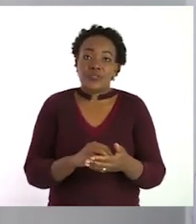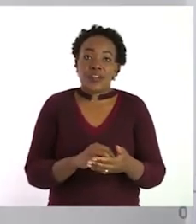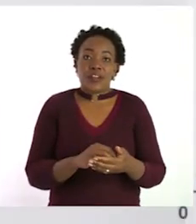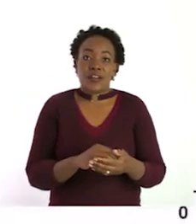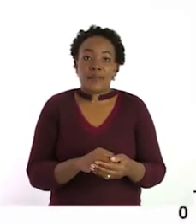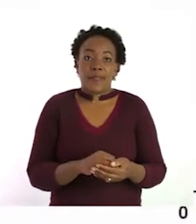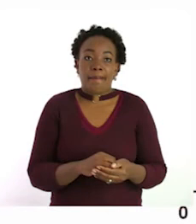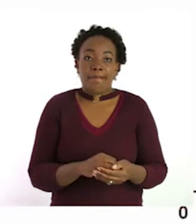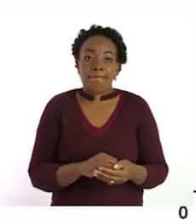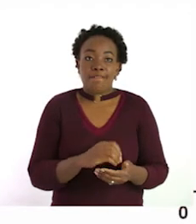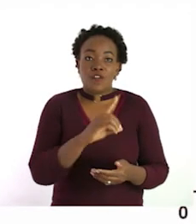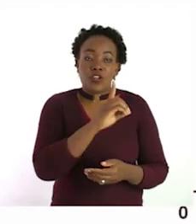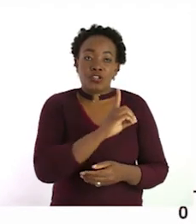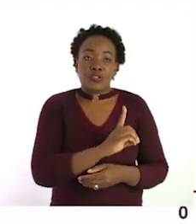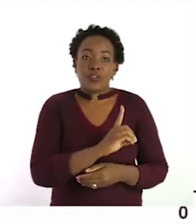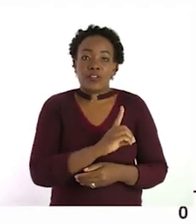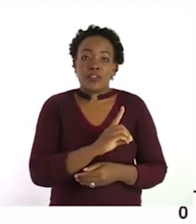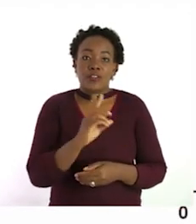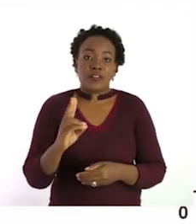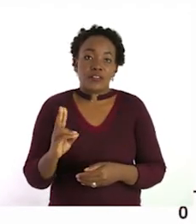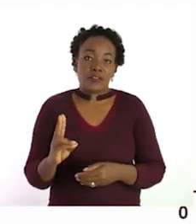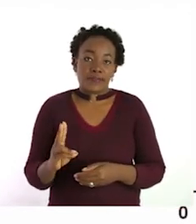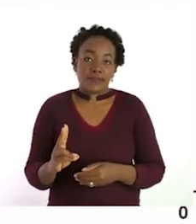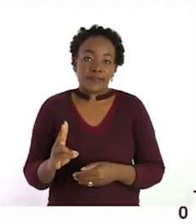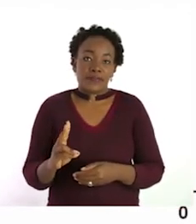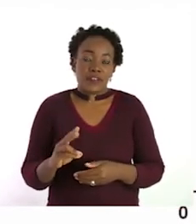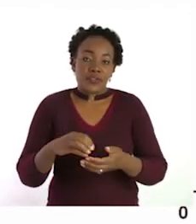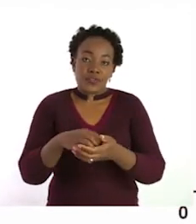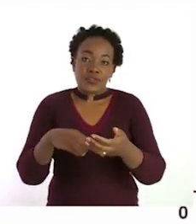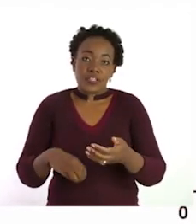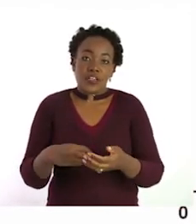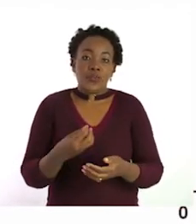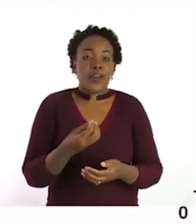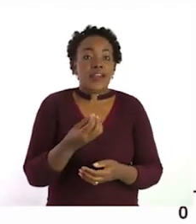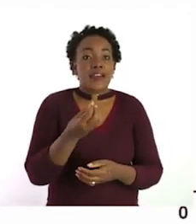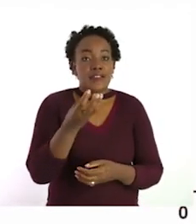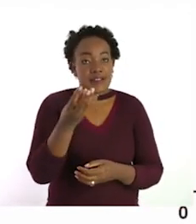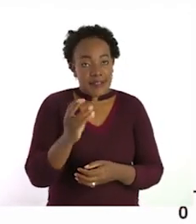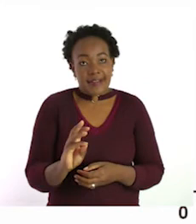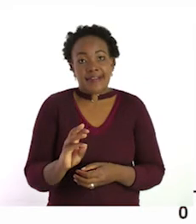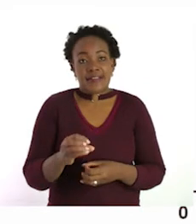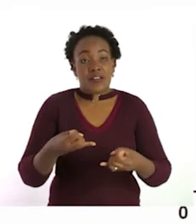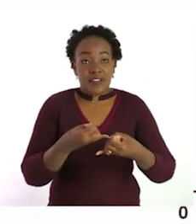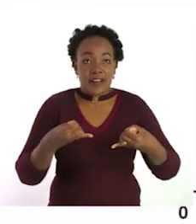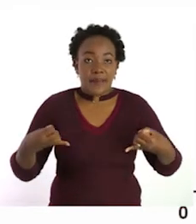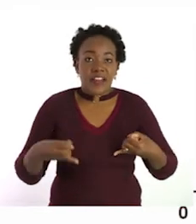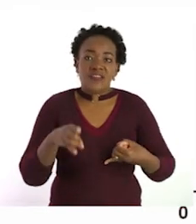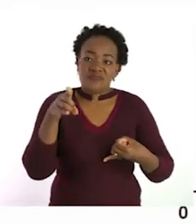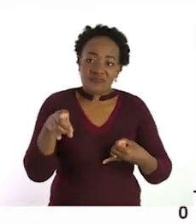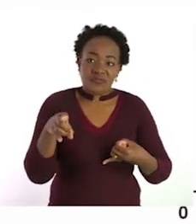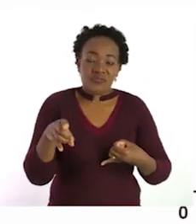minus 6. We come to 12. We come 1, 2, 3,